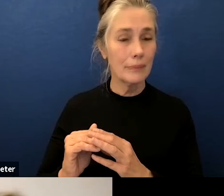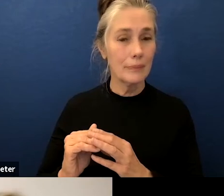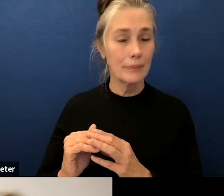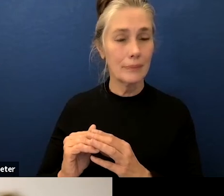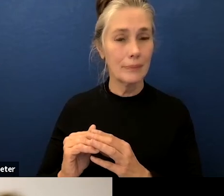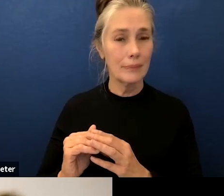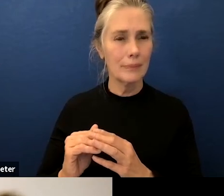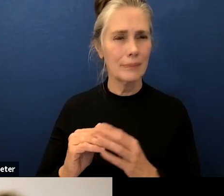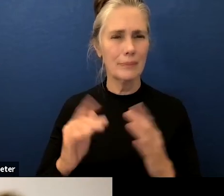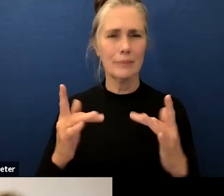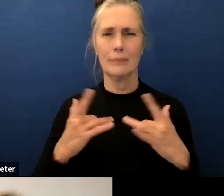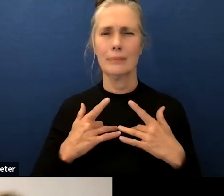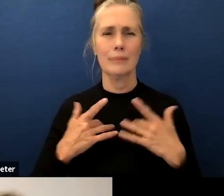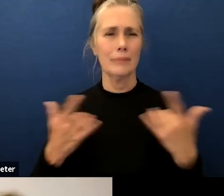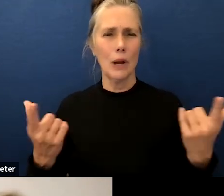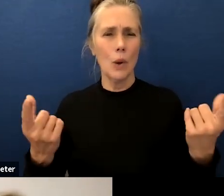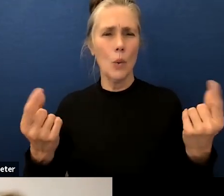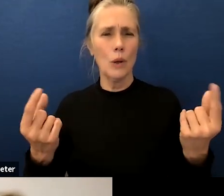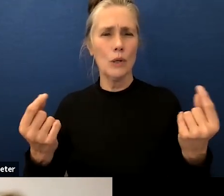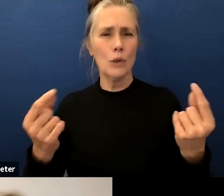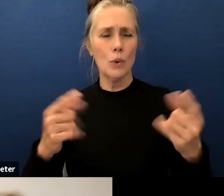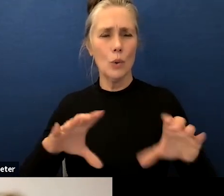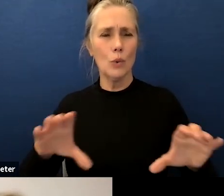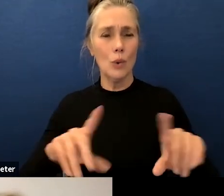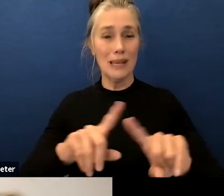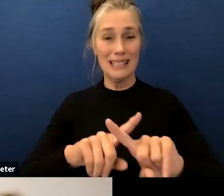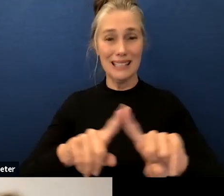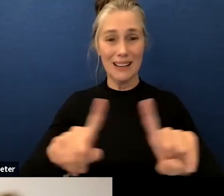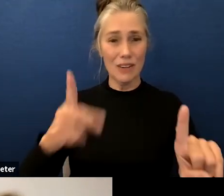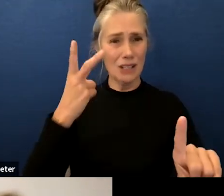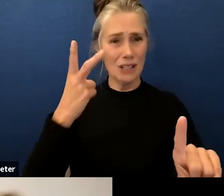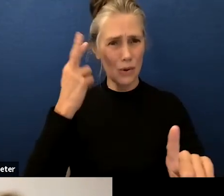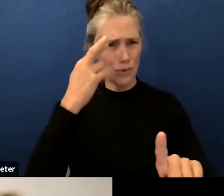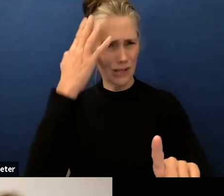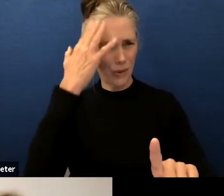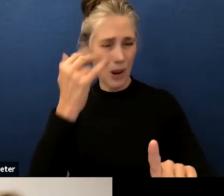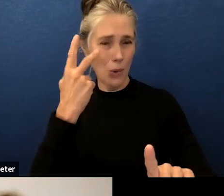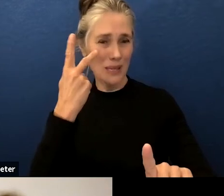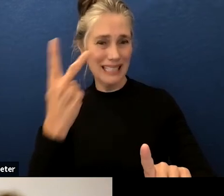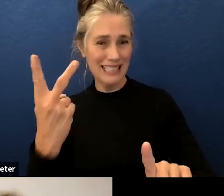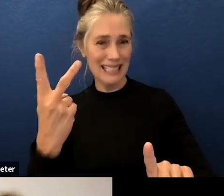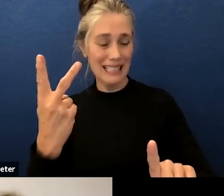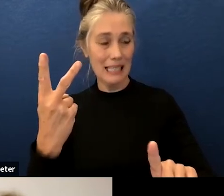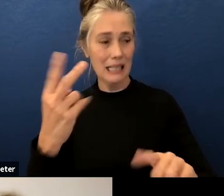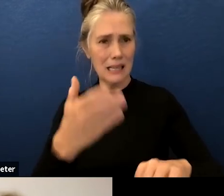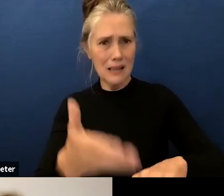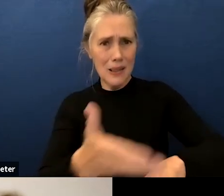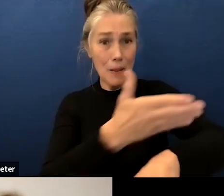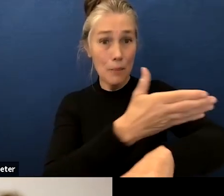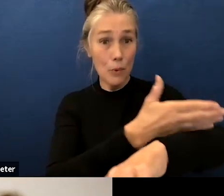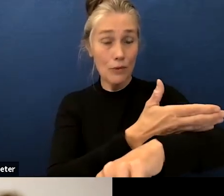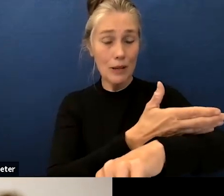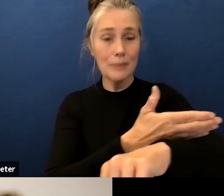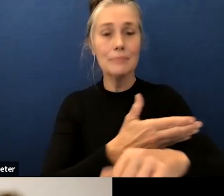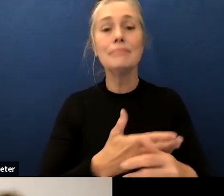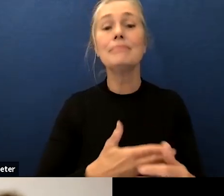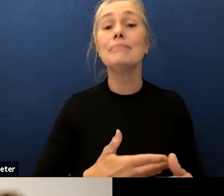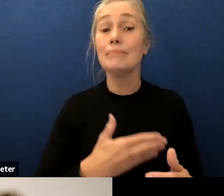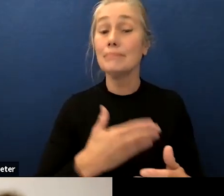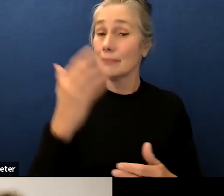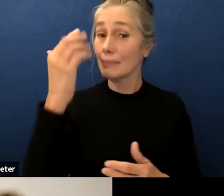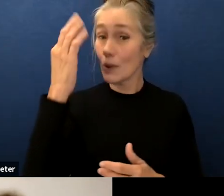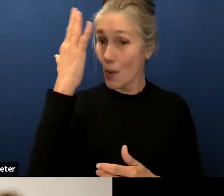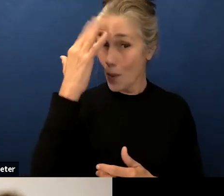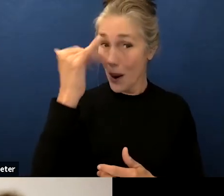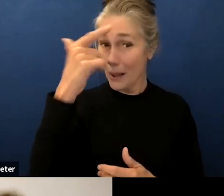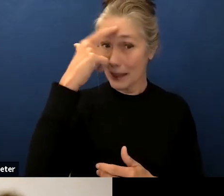see this improvement as i shared previously schools are creating systems and they're changing their practices in a